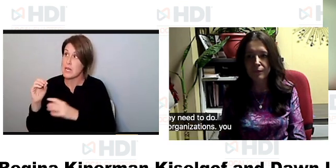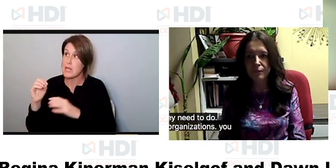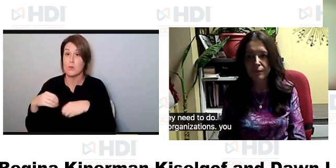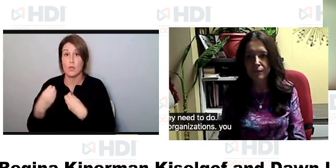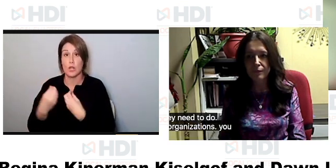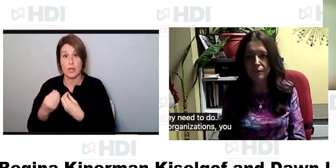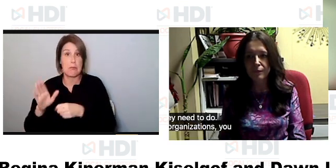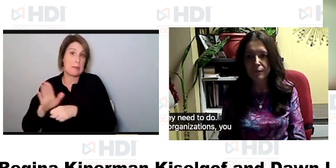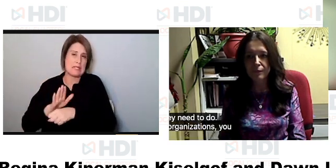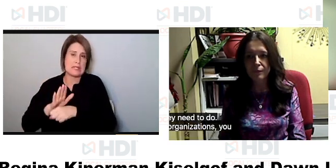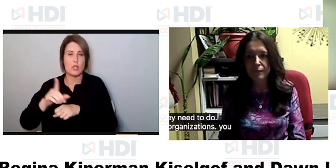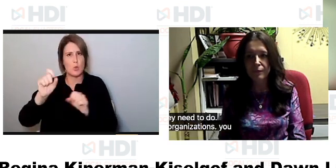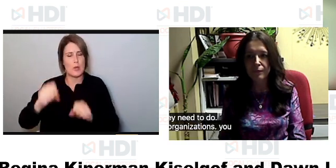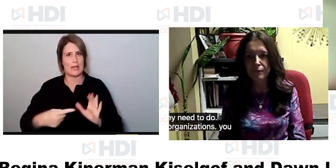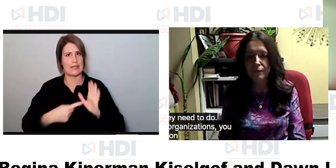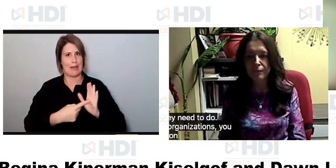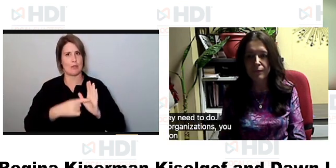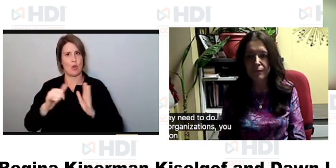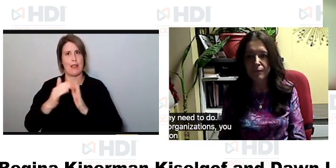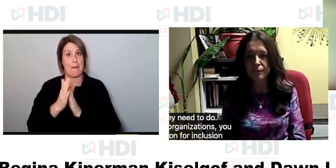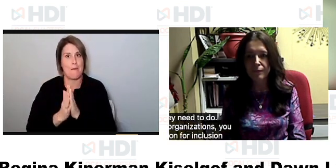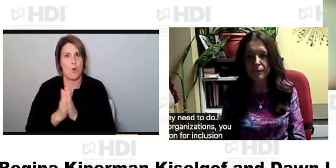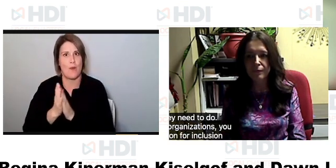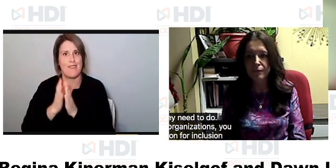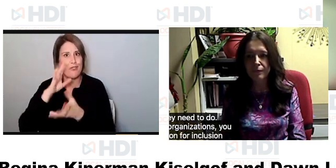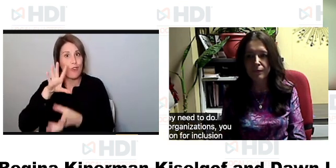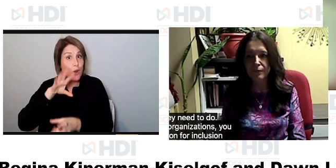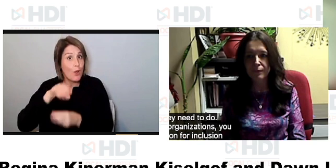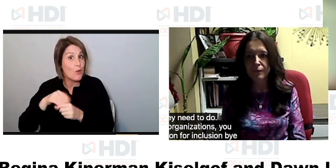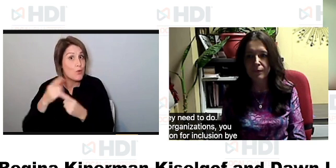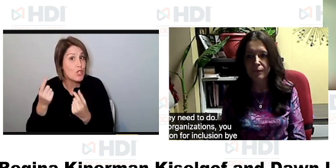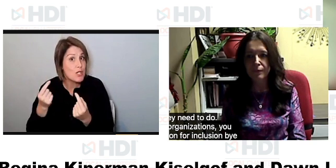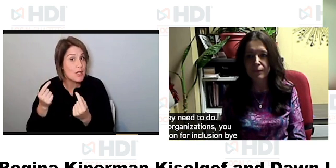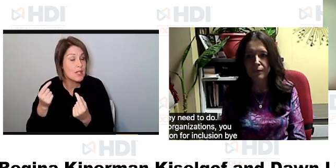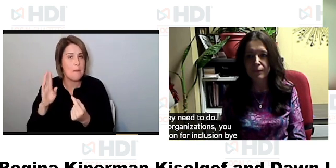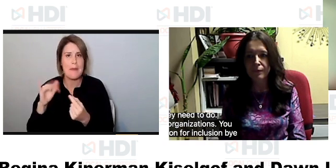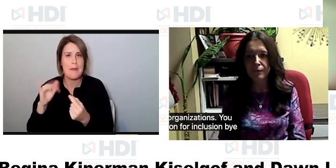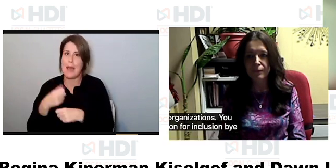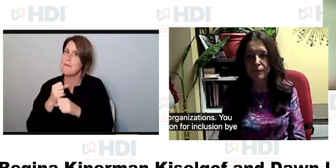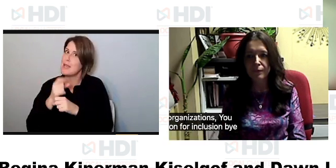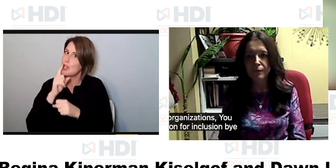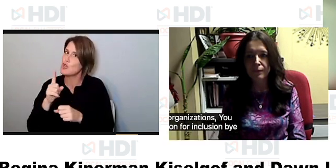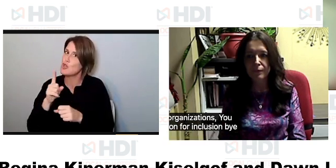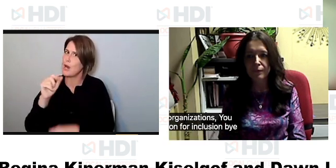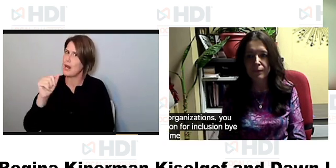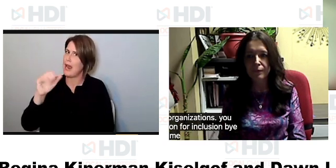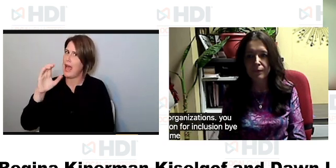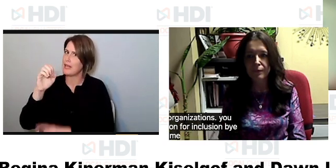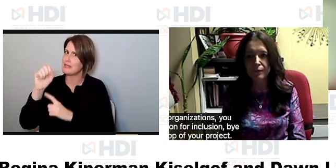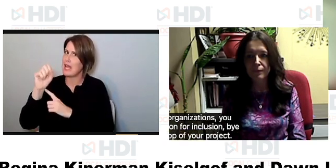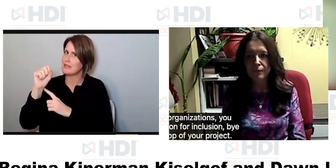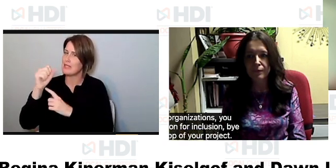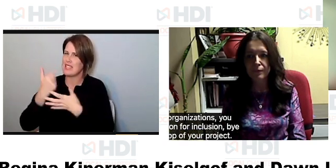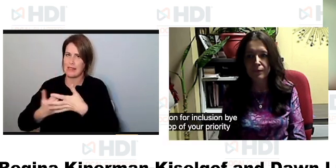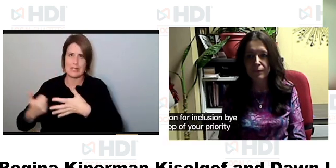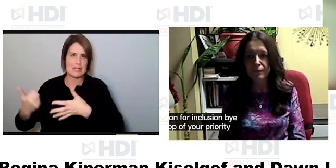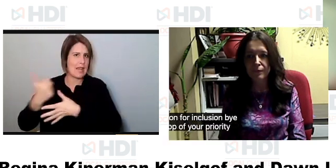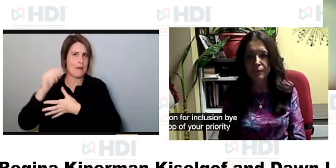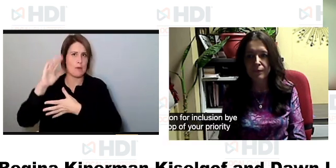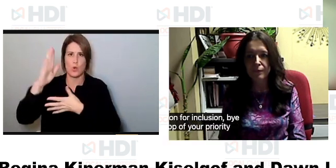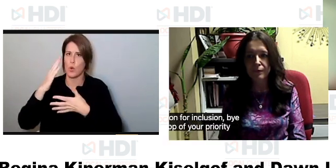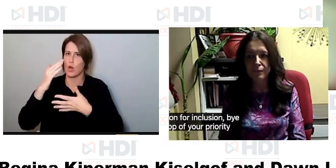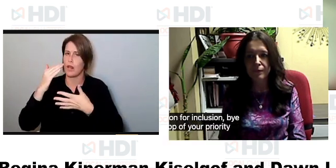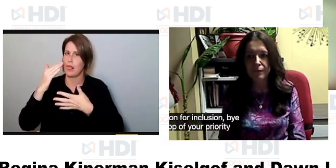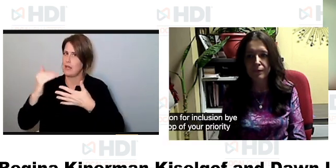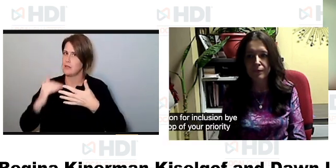demonstrate that motivation for inclusion by making sure access is at the top of your priority list from